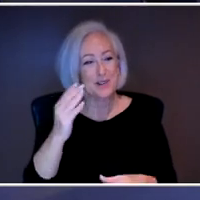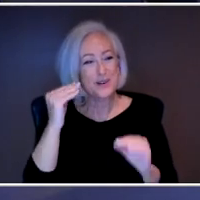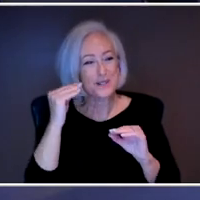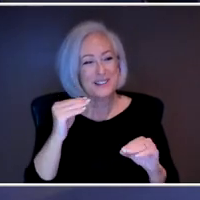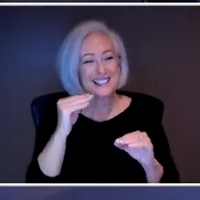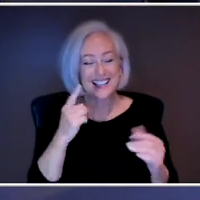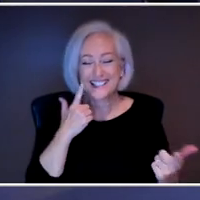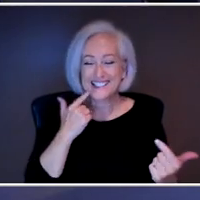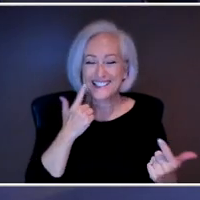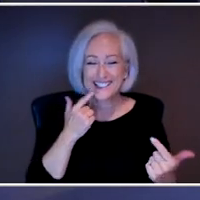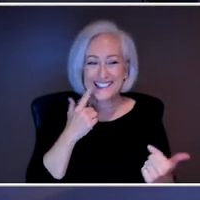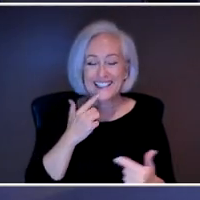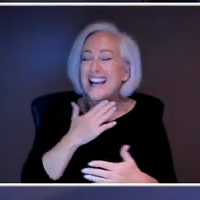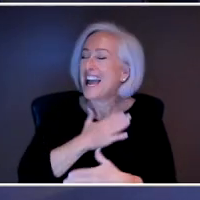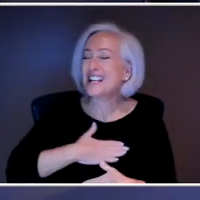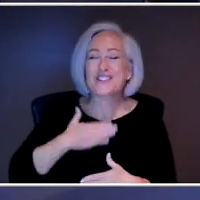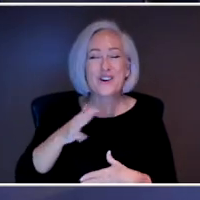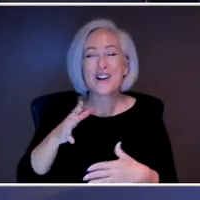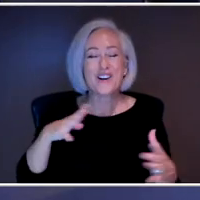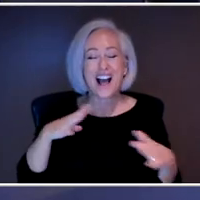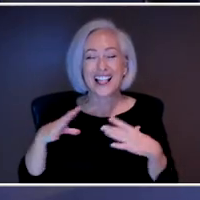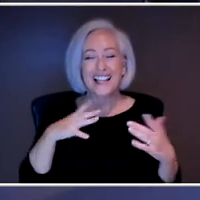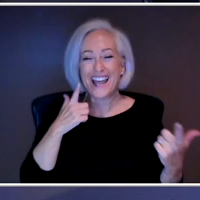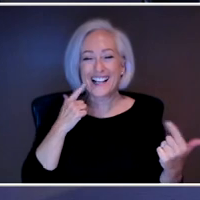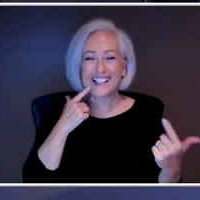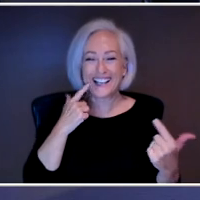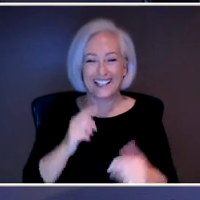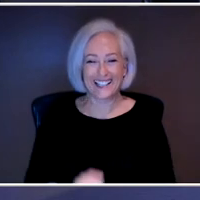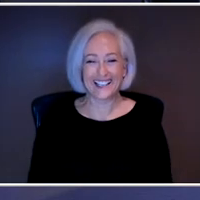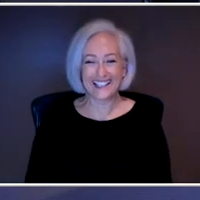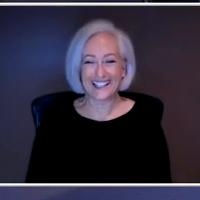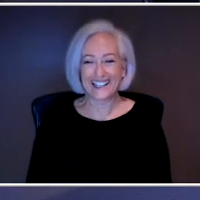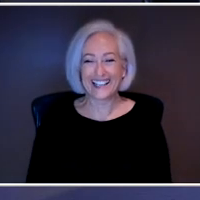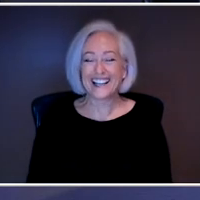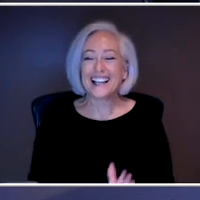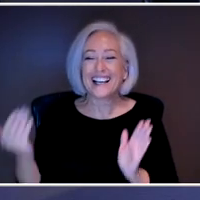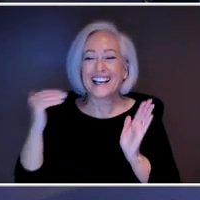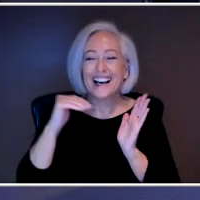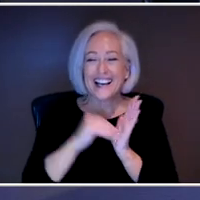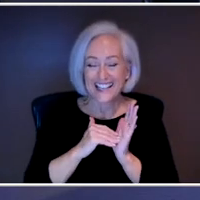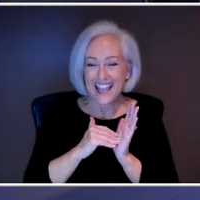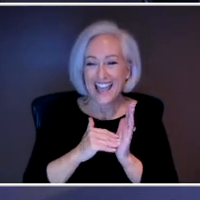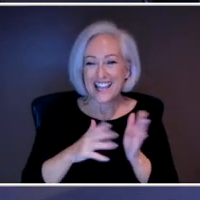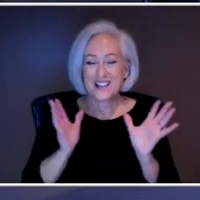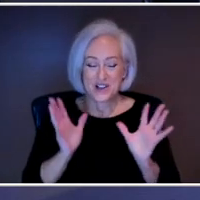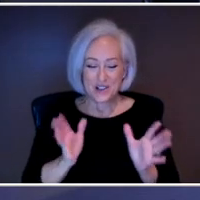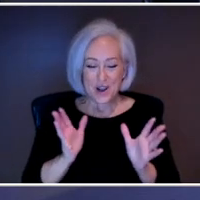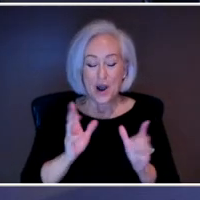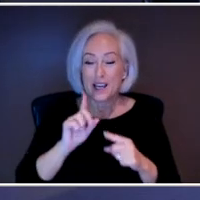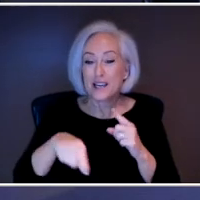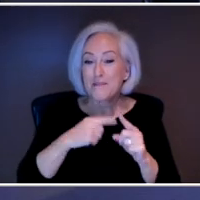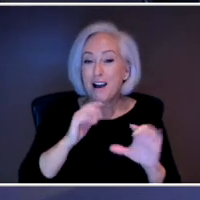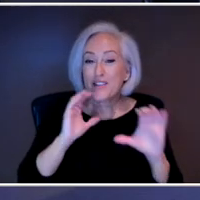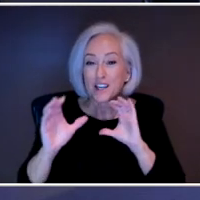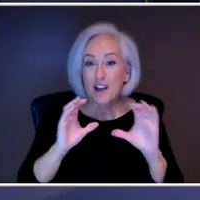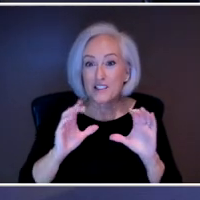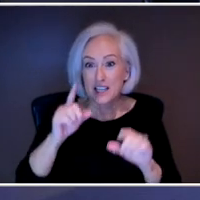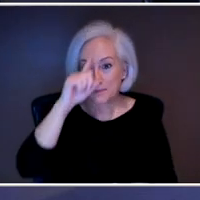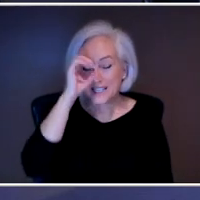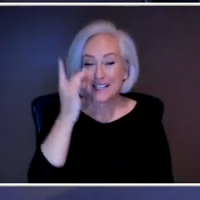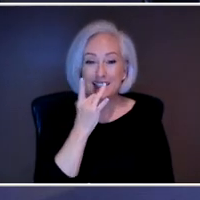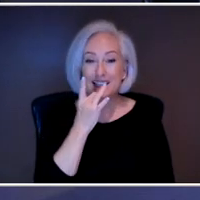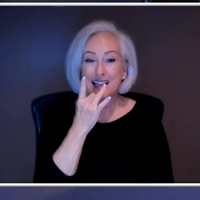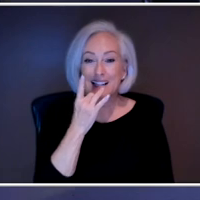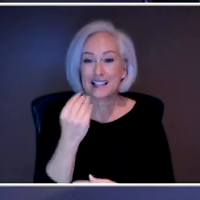And enjoy the holidays. And enjoy the holidays, folks, for sure. Well, and again, we kind of talked about this conversation because of these lights and just the way